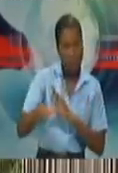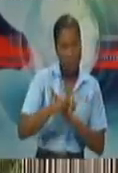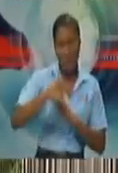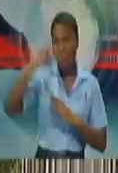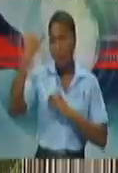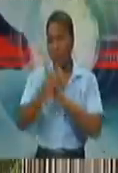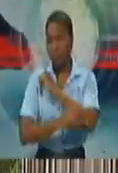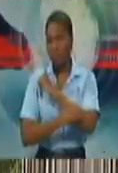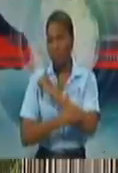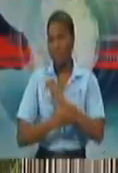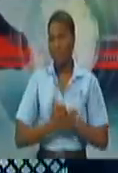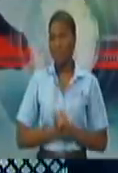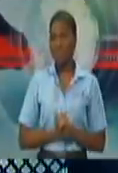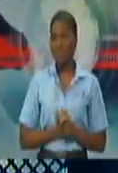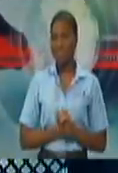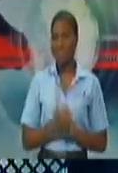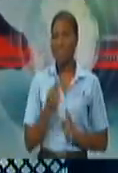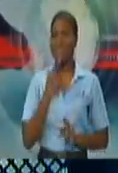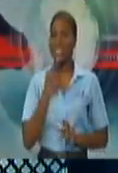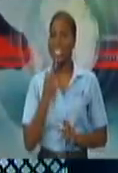CMO? Okay.